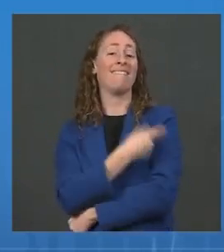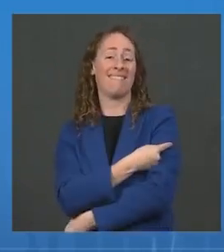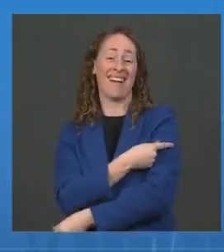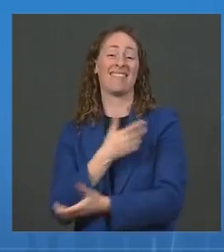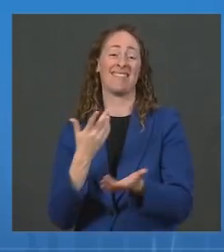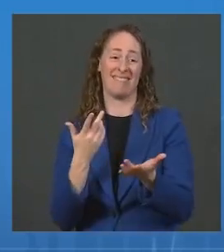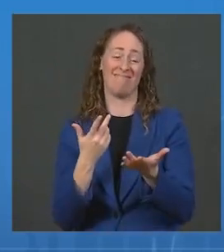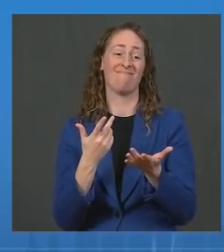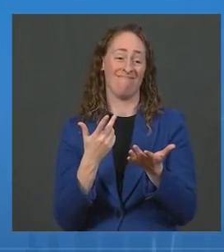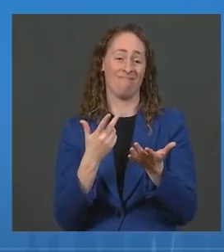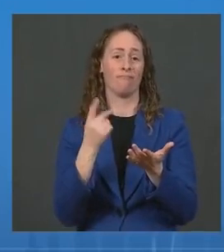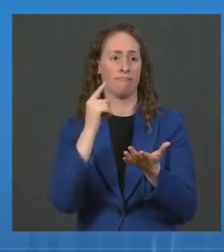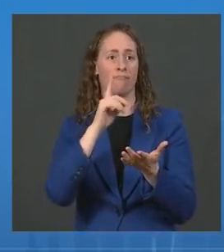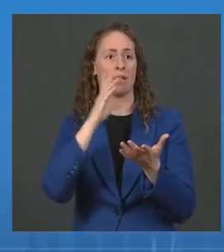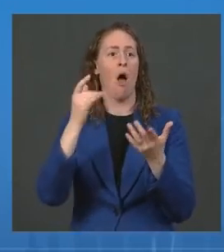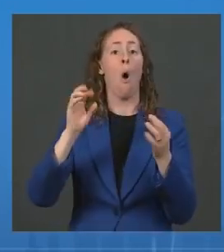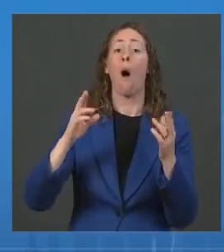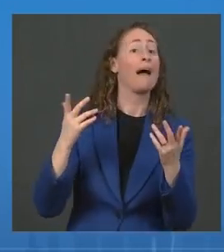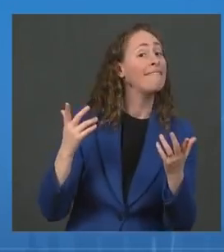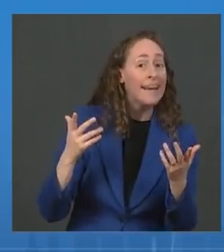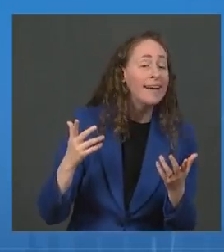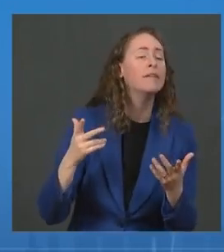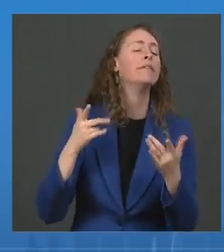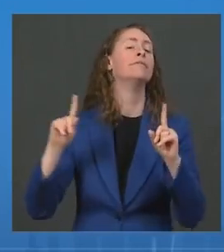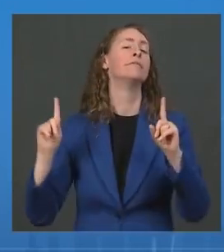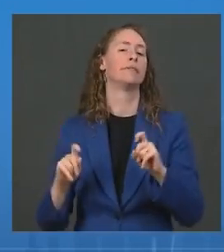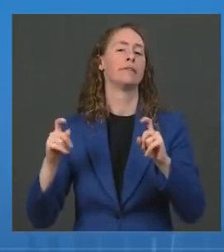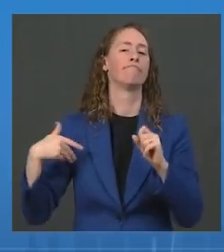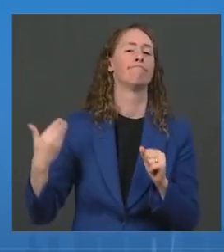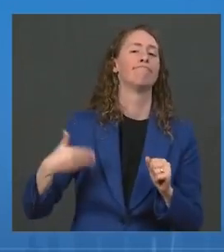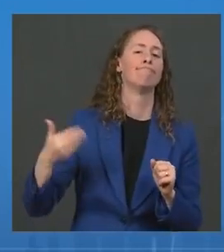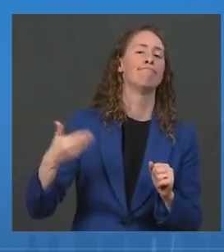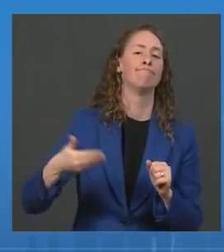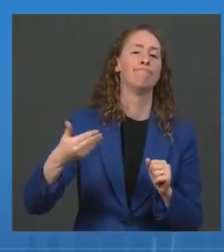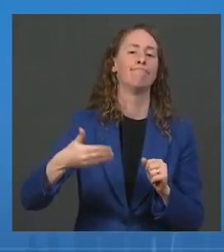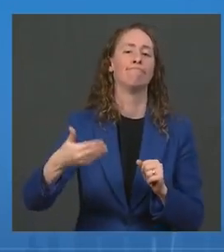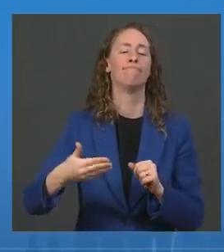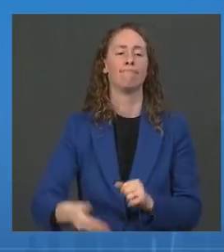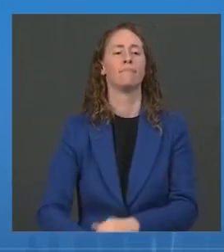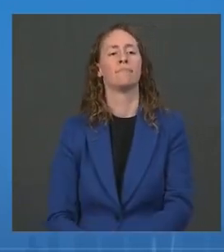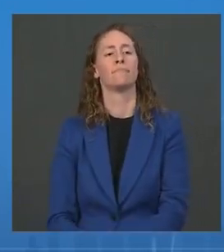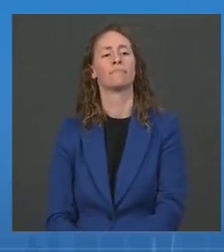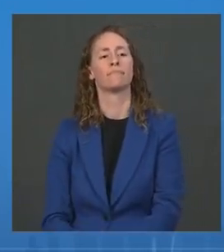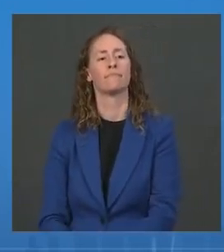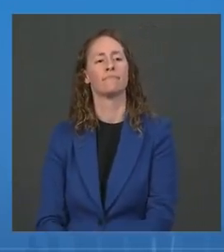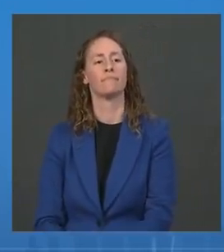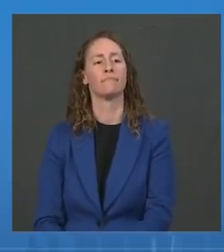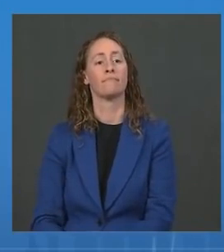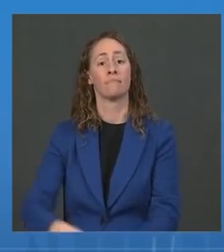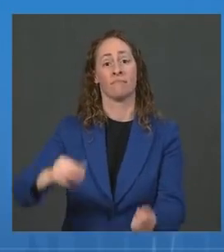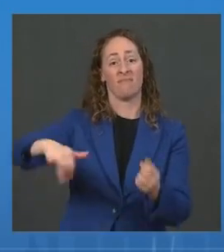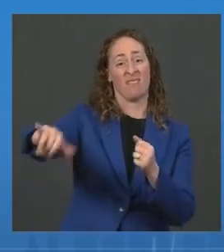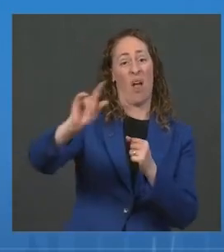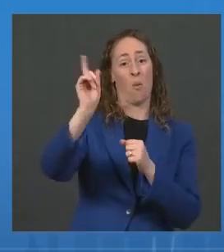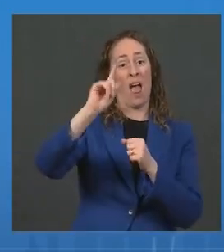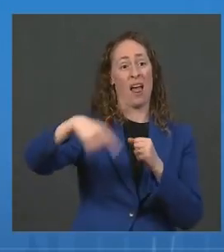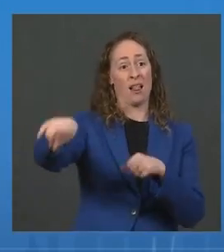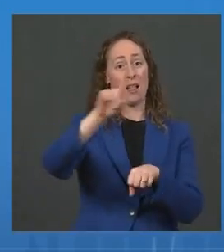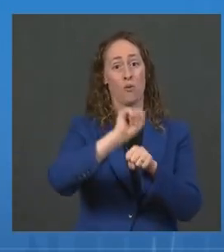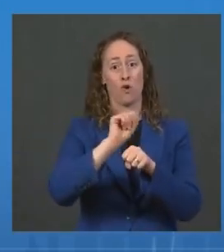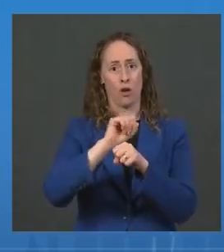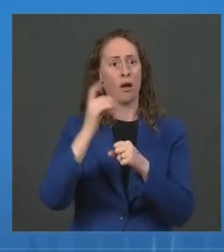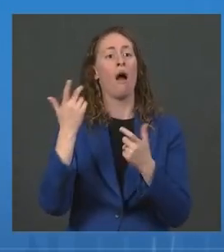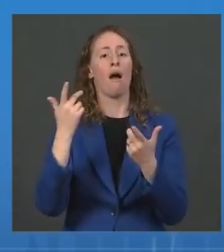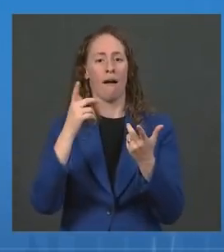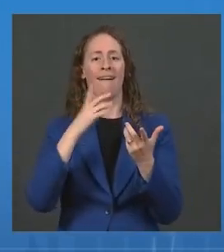tested one time per week. And verifying in the workplace that someone is vaccinated does not place an